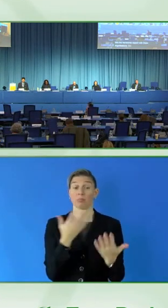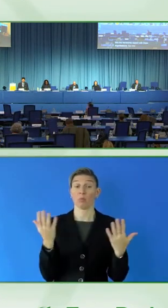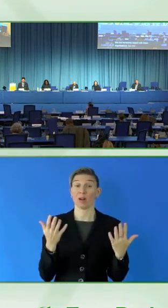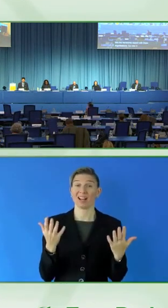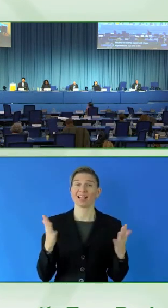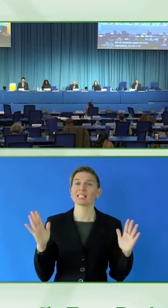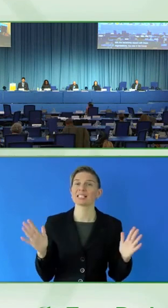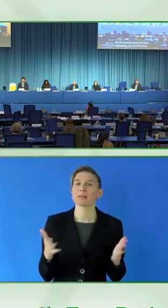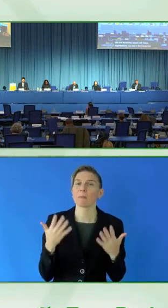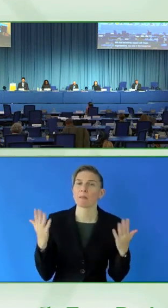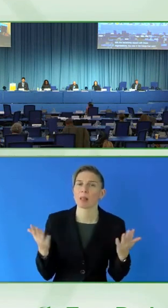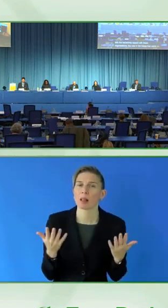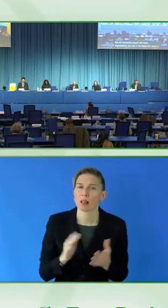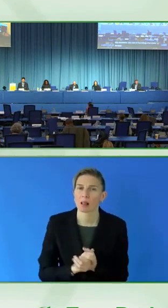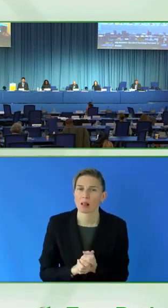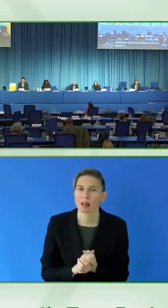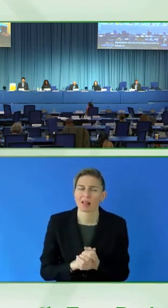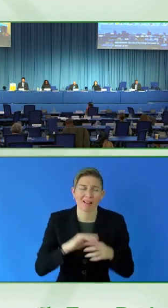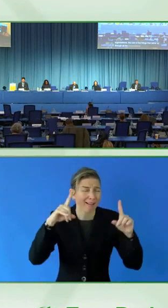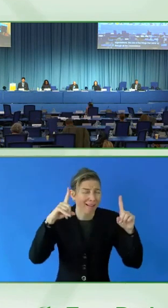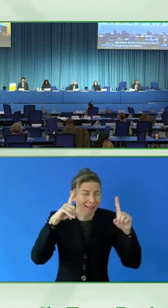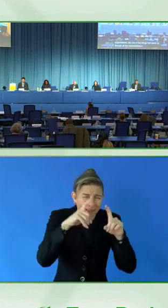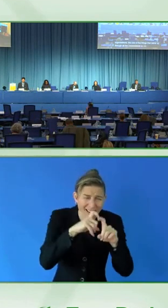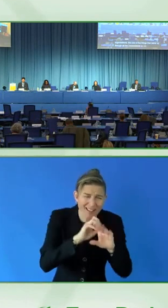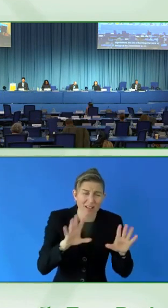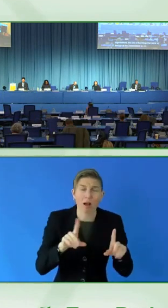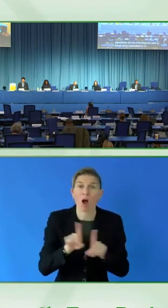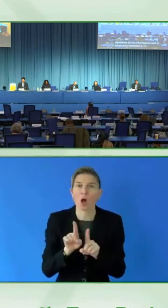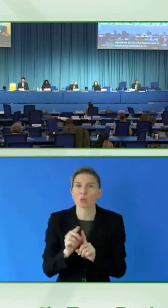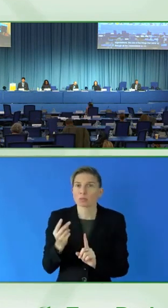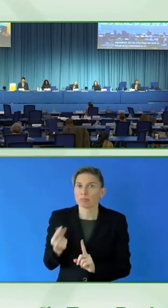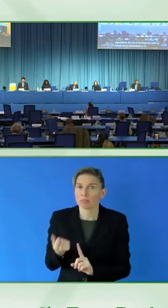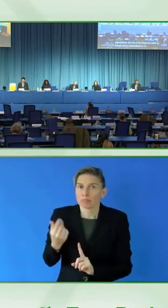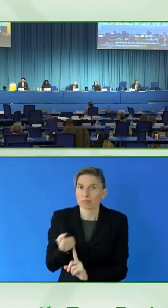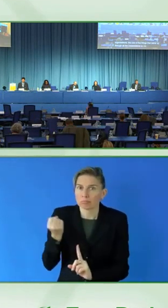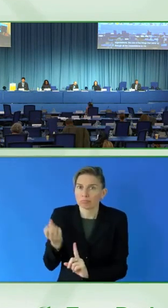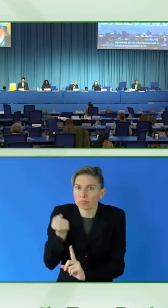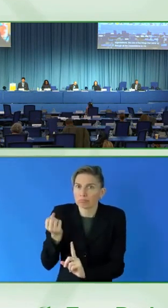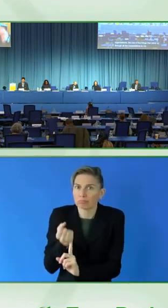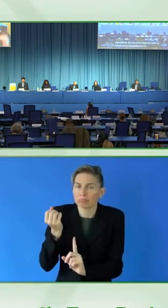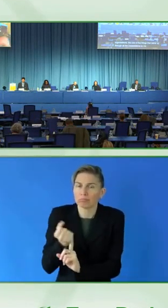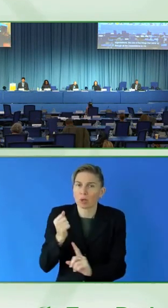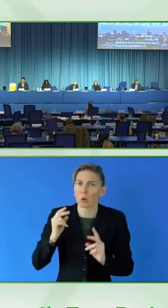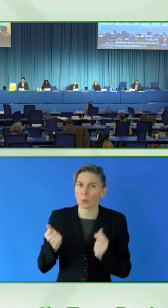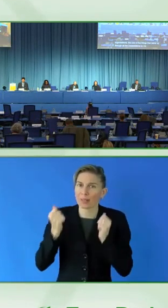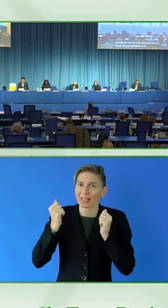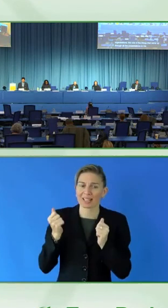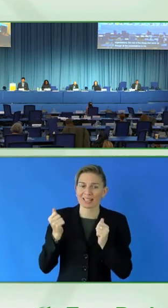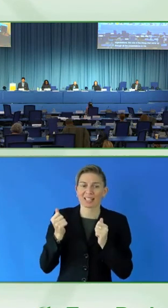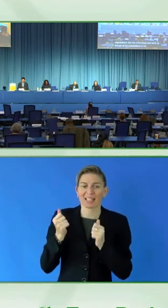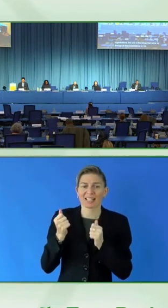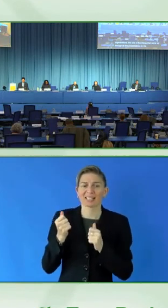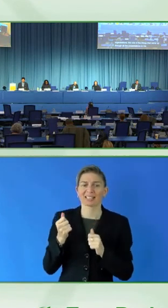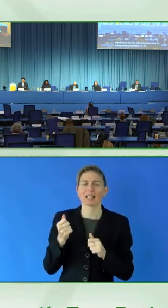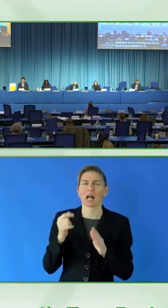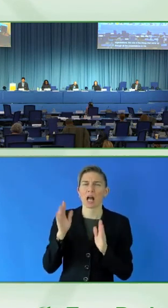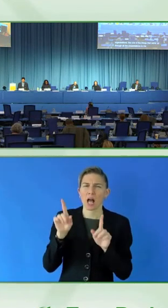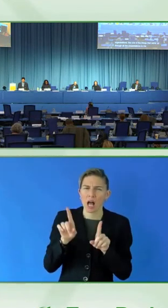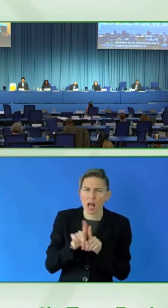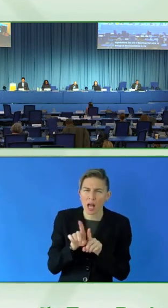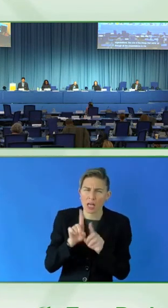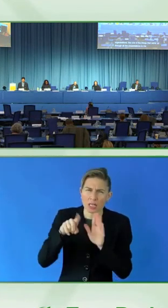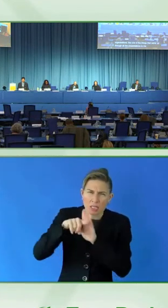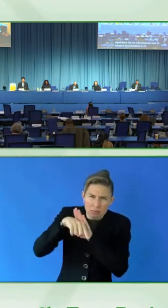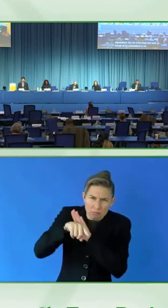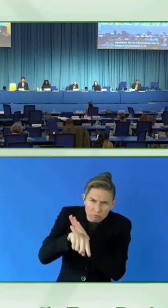complicated and let there be some quick wins along the way for these organizations, um, instead of getting into the weeds. And that was